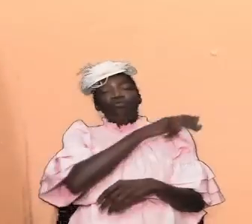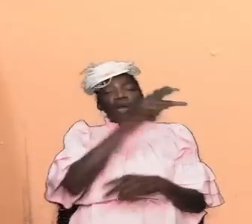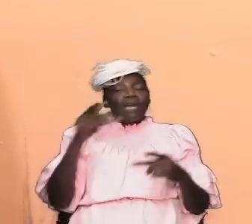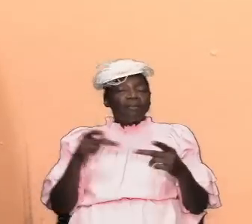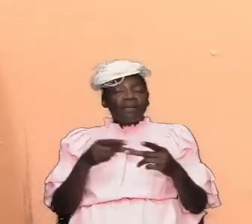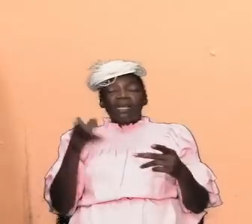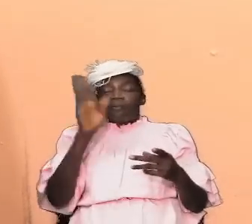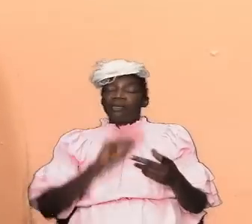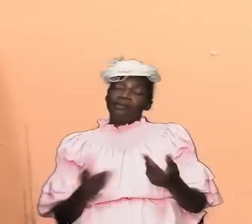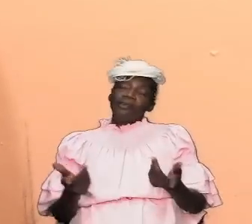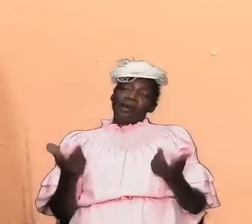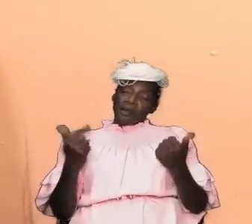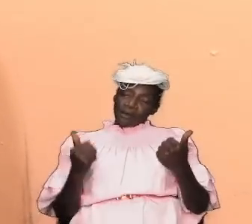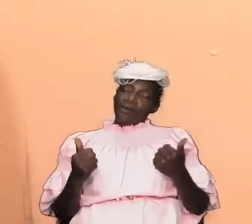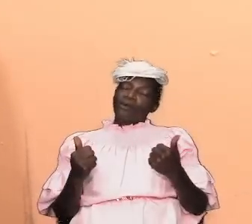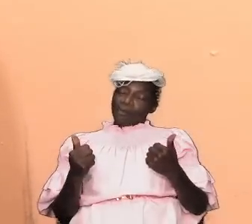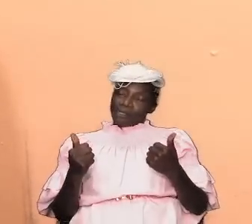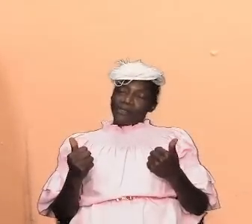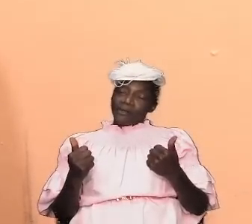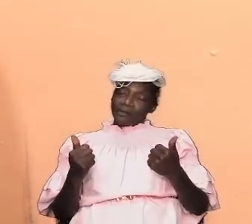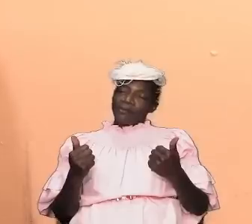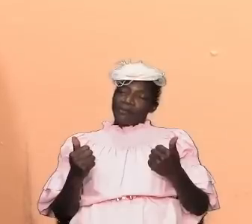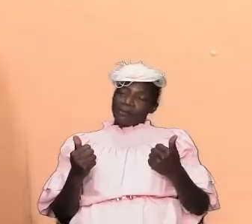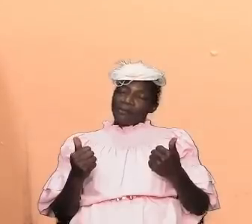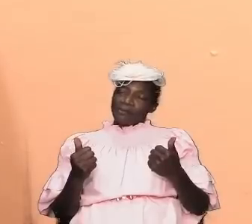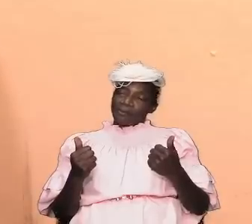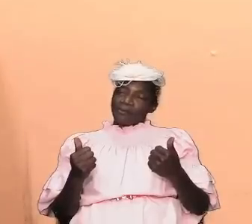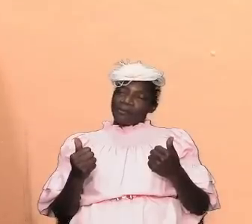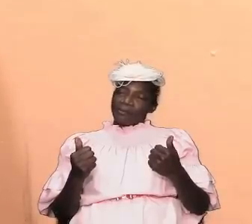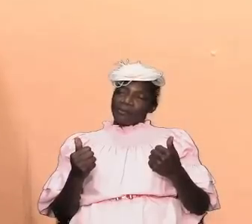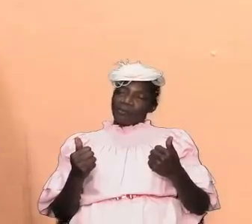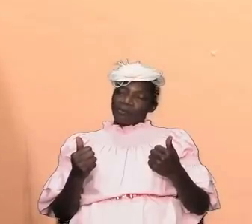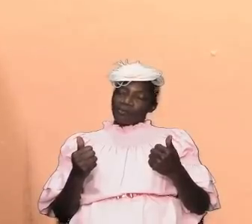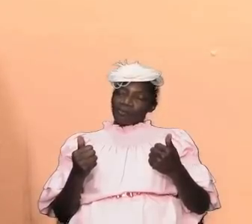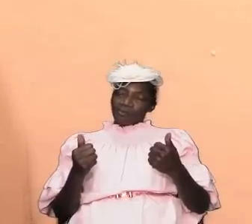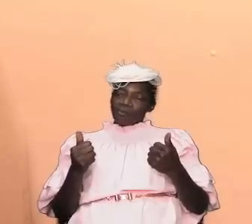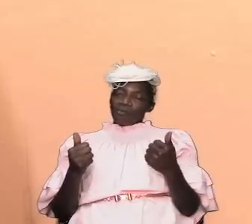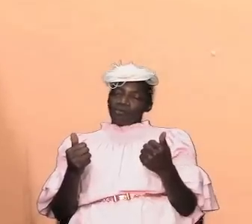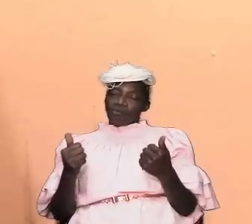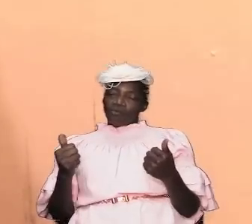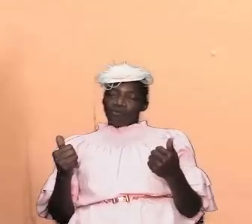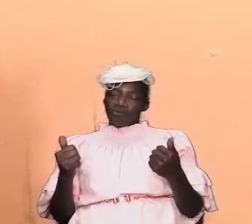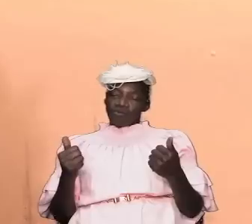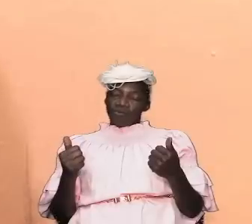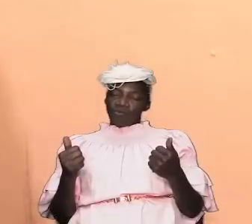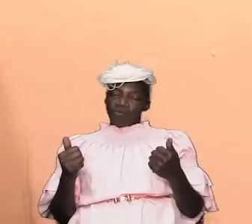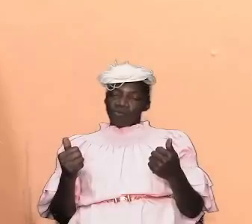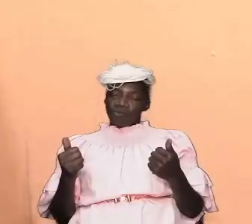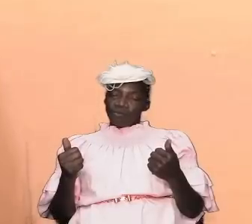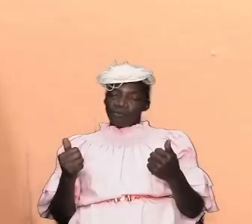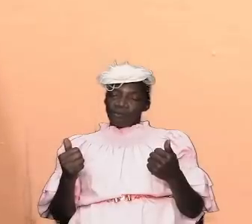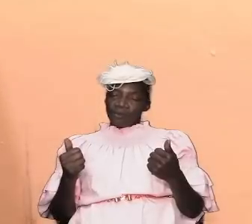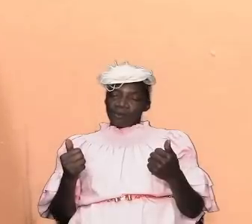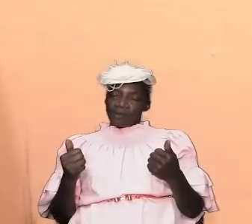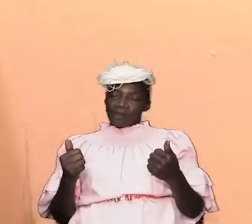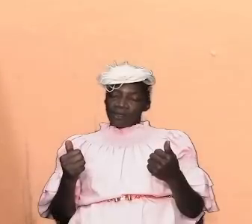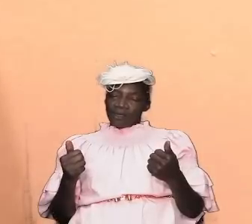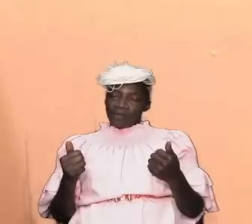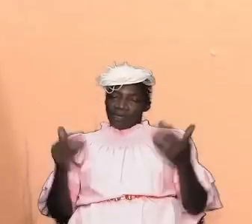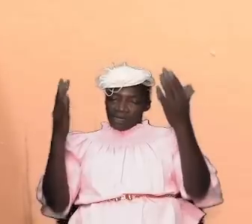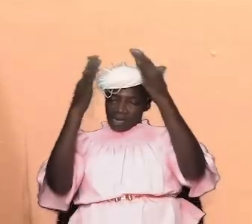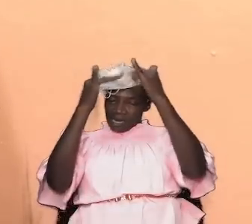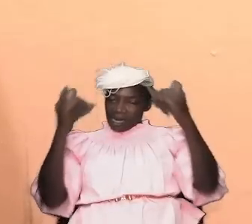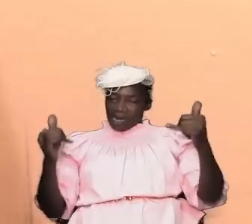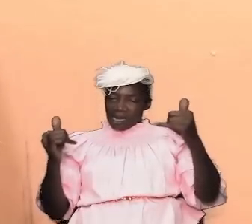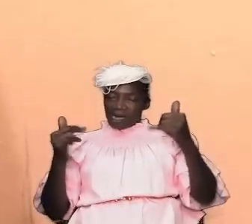and having his physical if we may use that term because the ark of the covenant was a physical